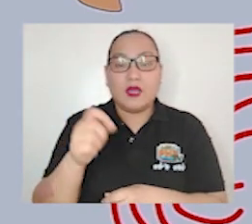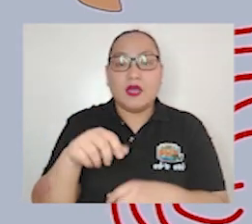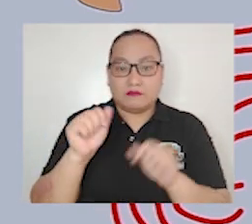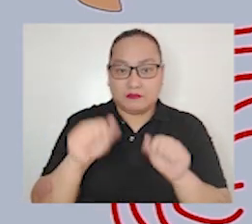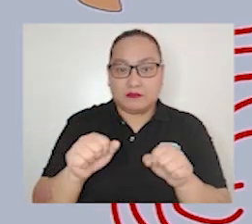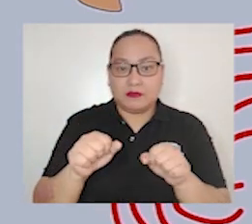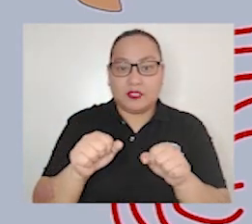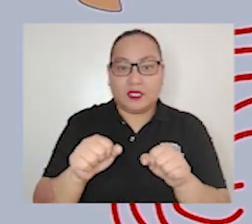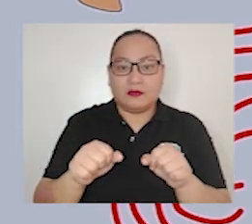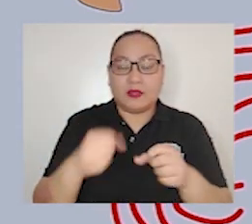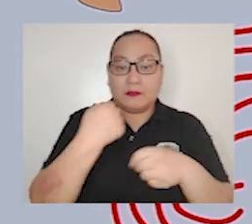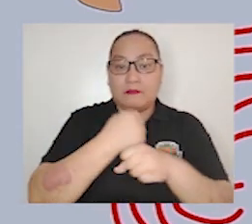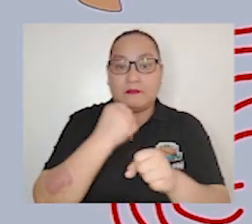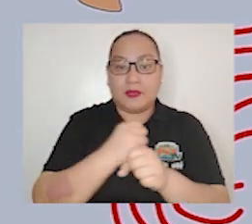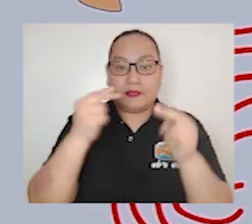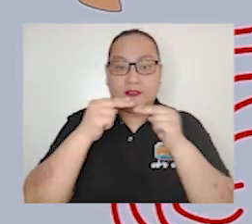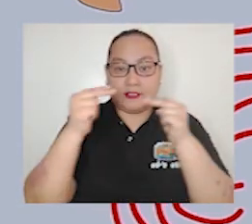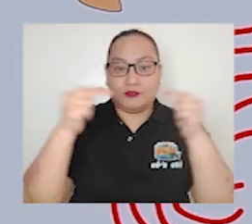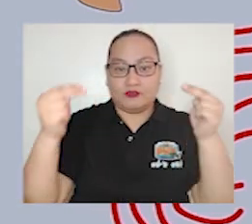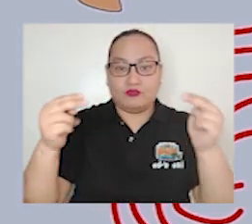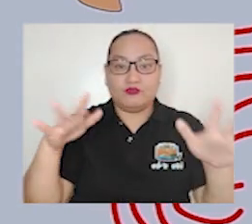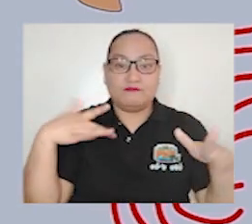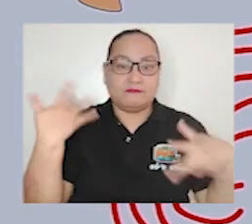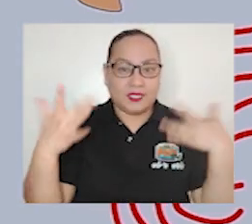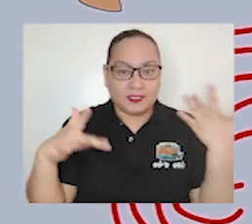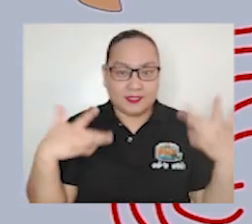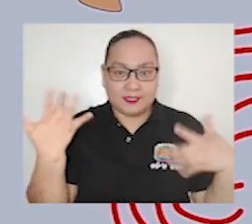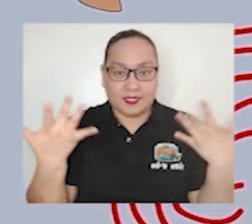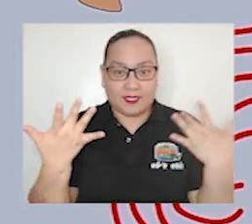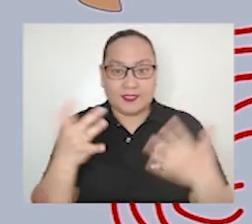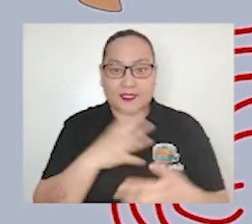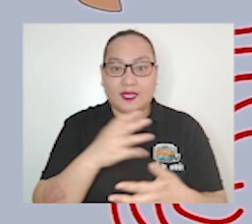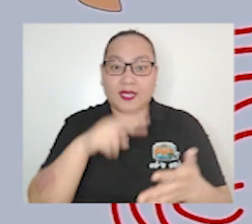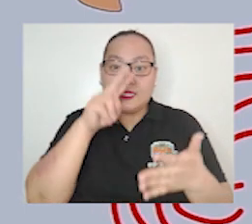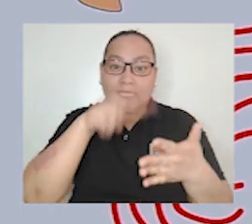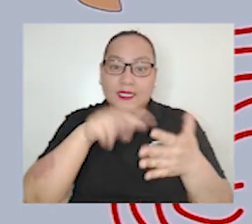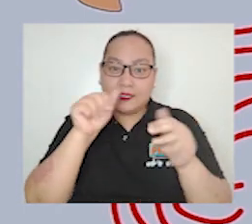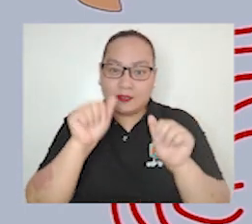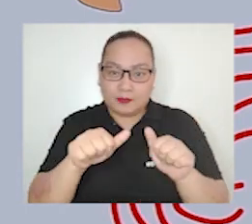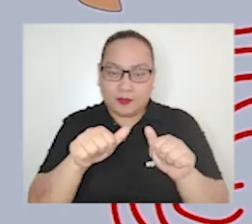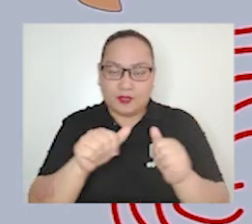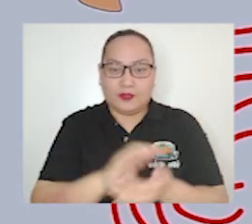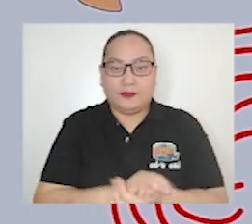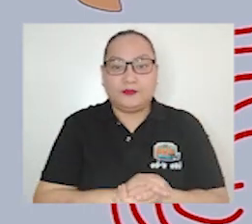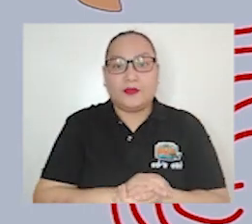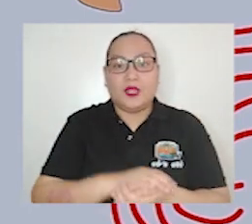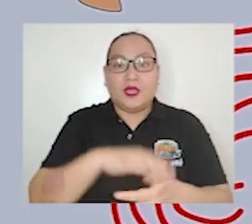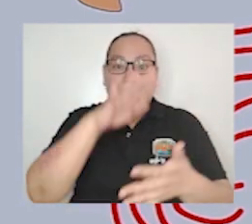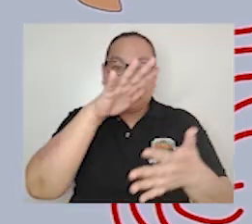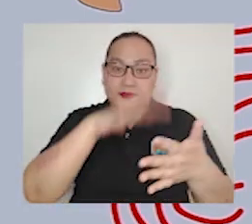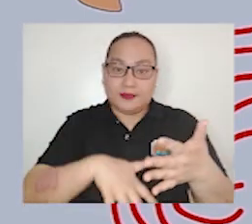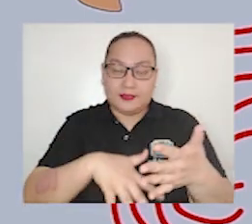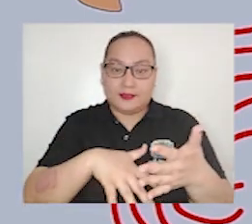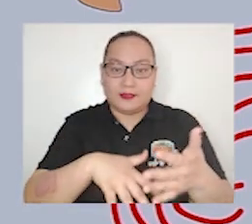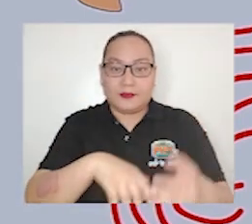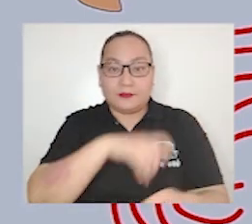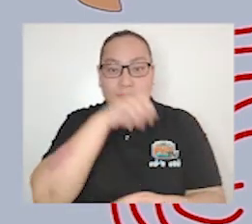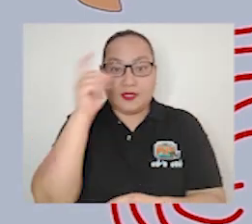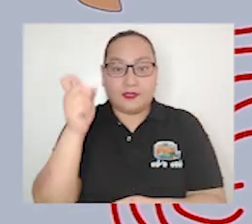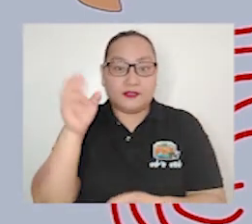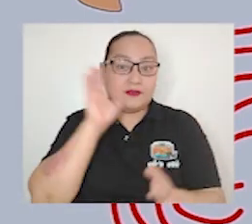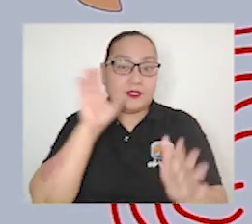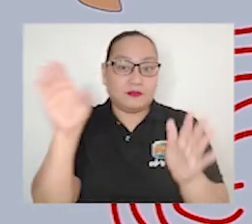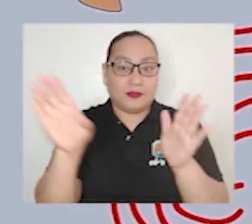can spice up or make the news more enticing Most people read an article because of the